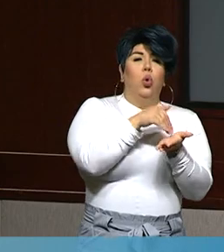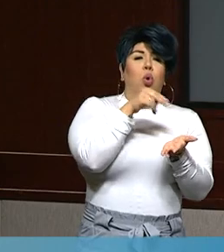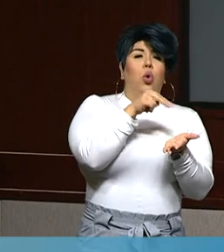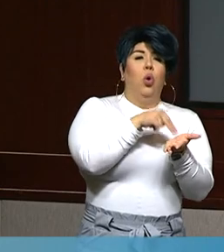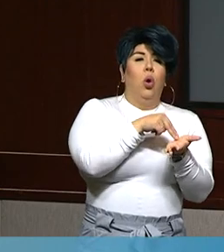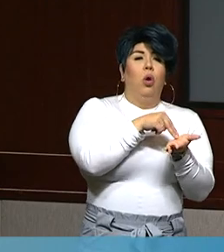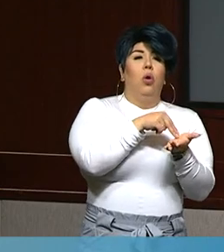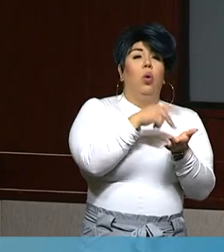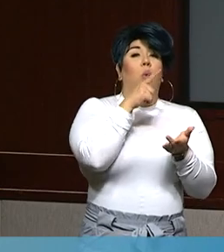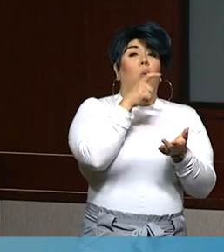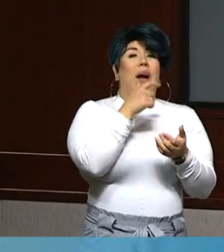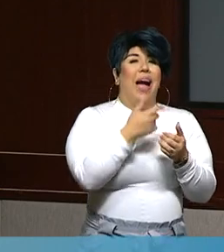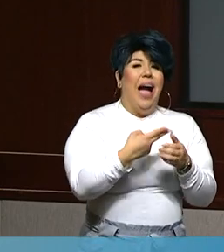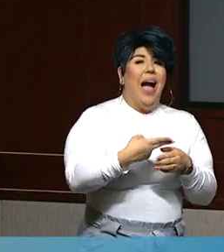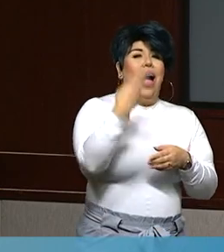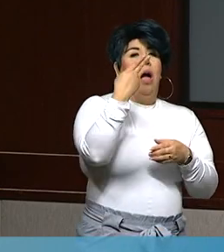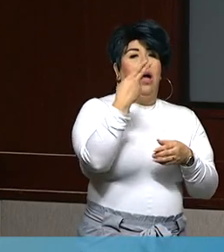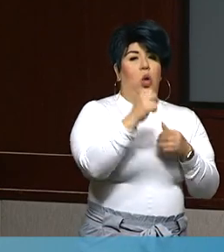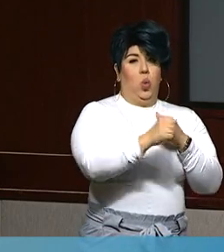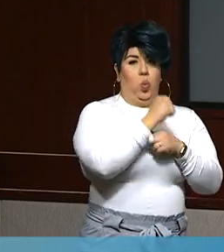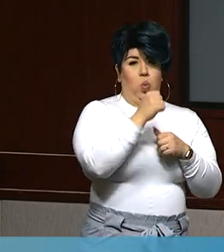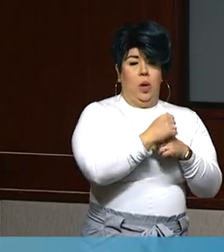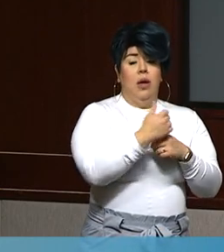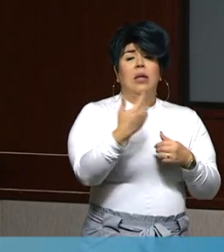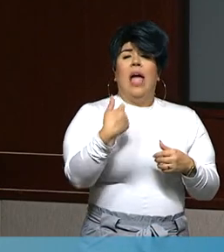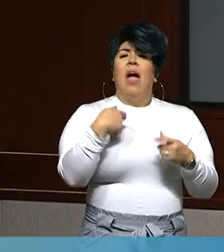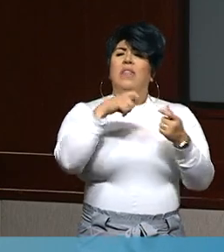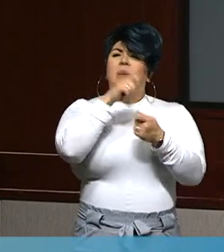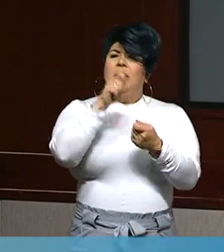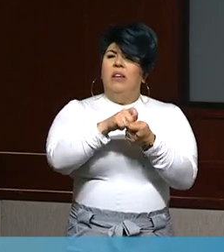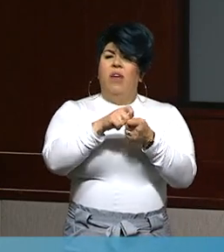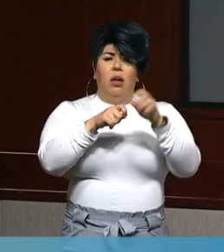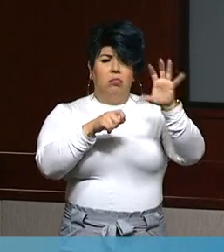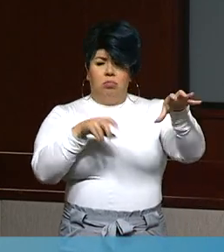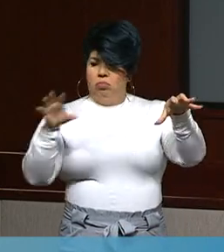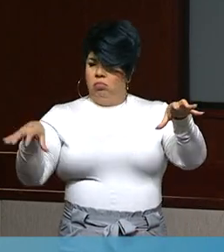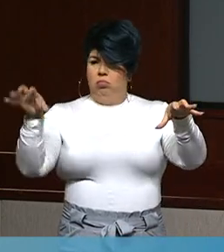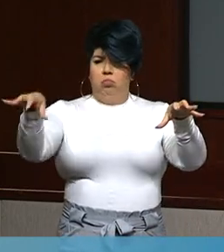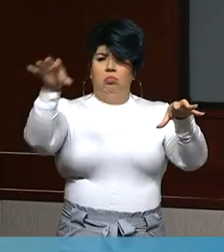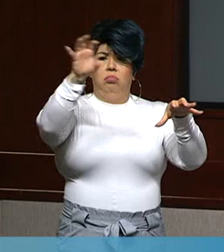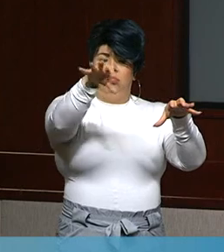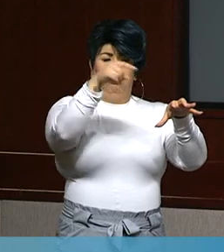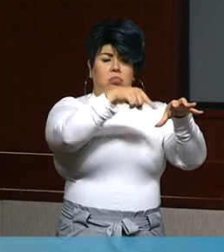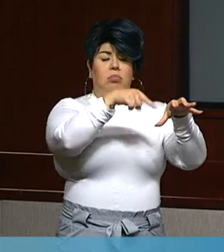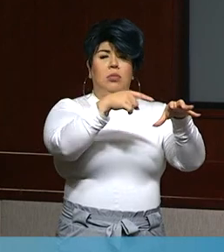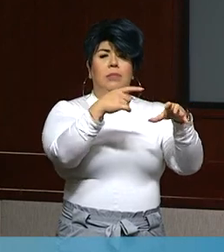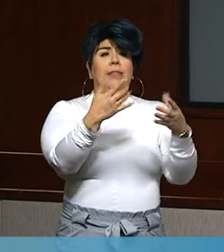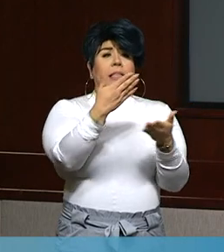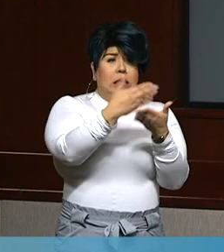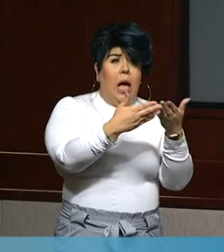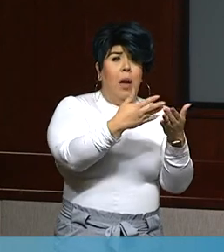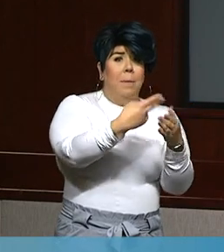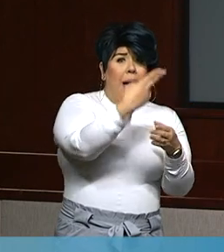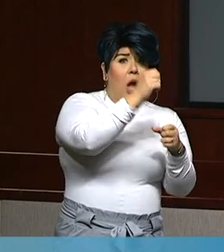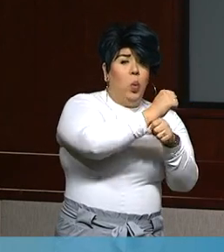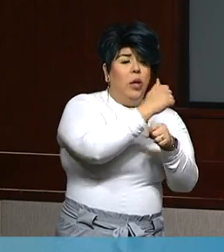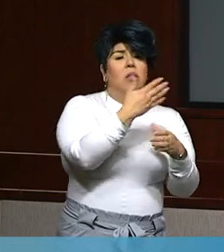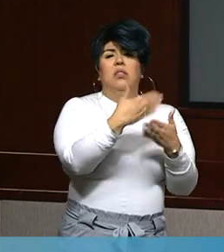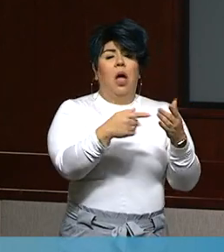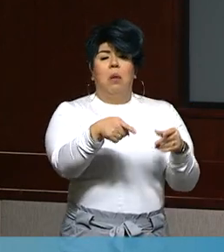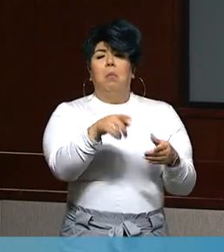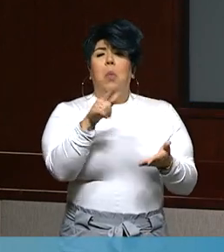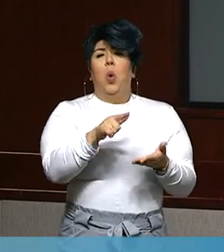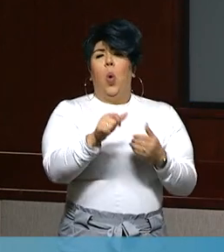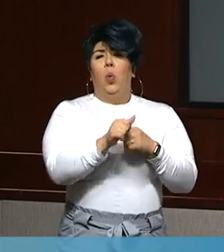talk about any facility, there are certain people who work for the health care organization that are at higher risk than others of coming into